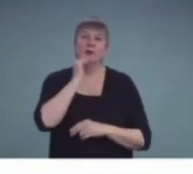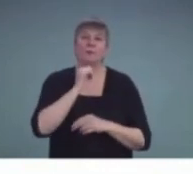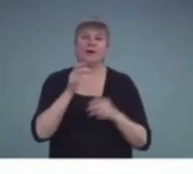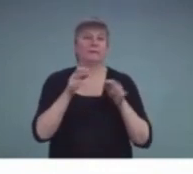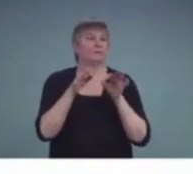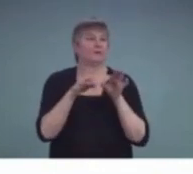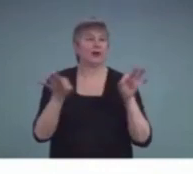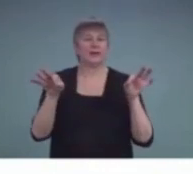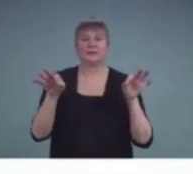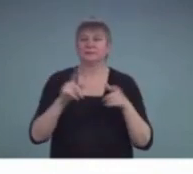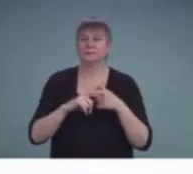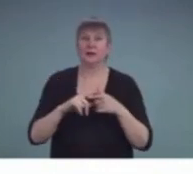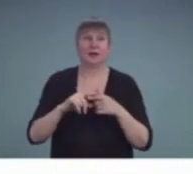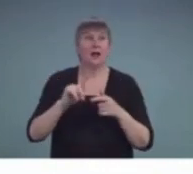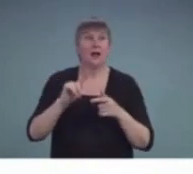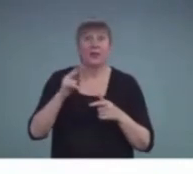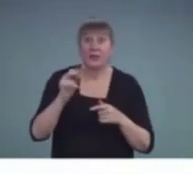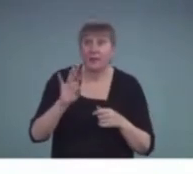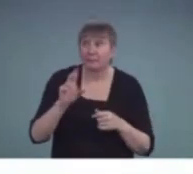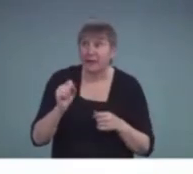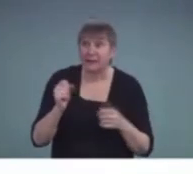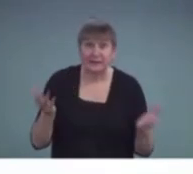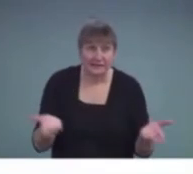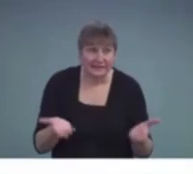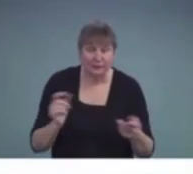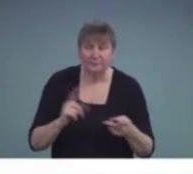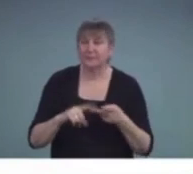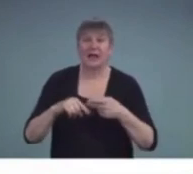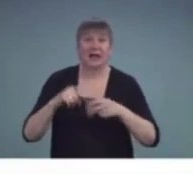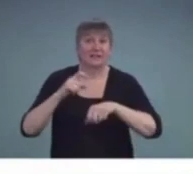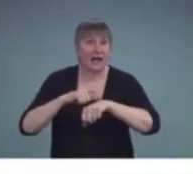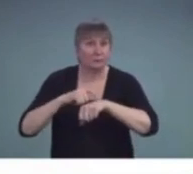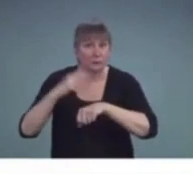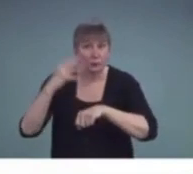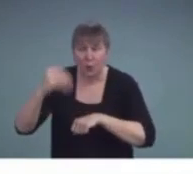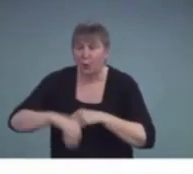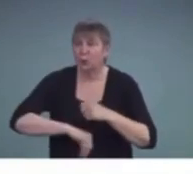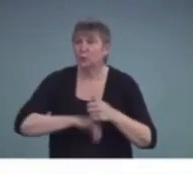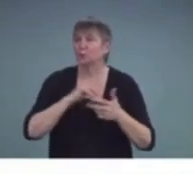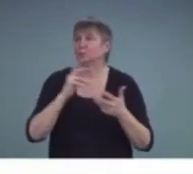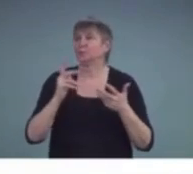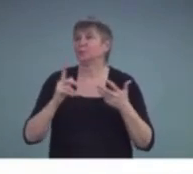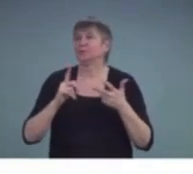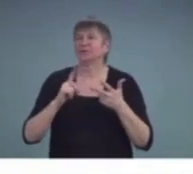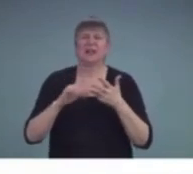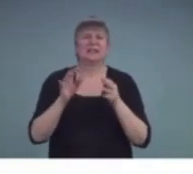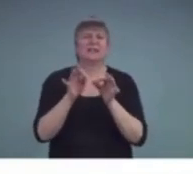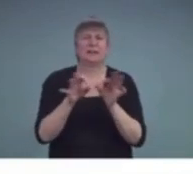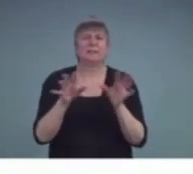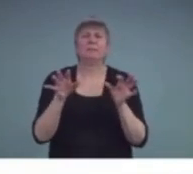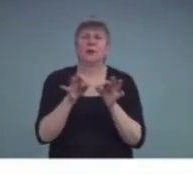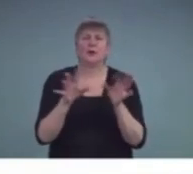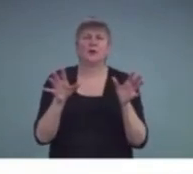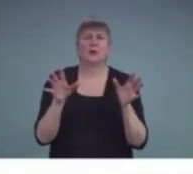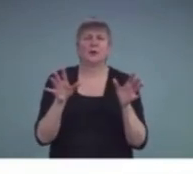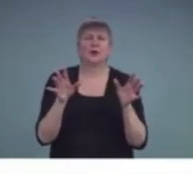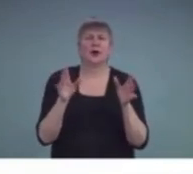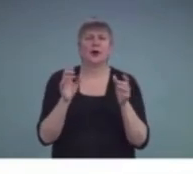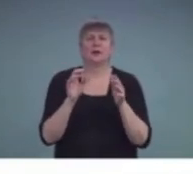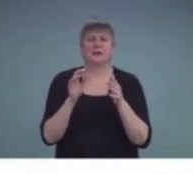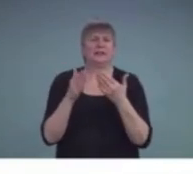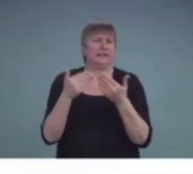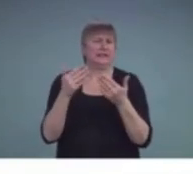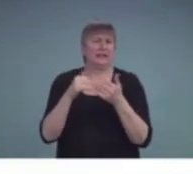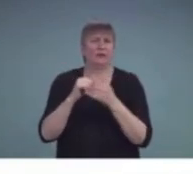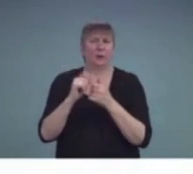phrases like the bus is here, it's time to go. Things that would be very simple for a person with single sighted deafness